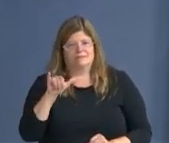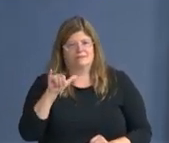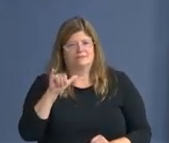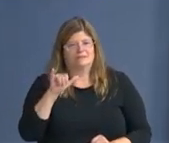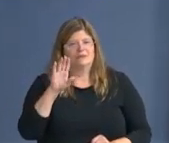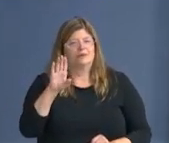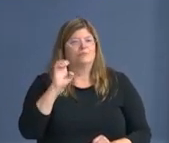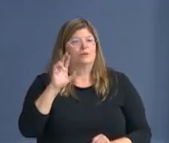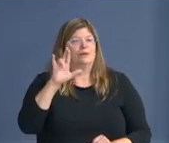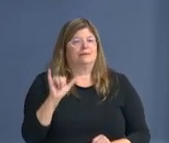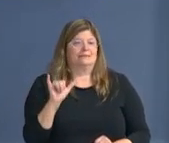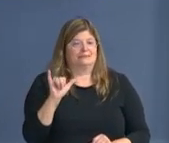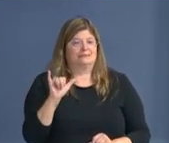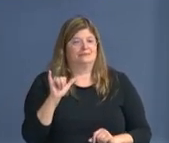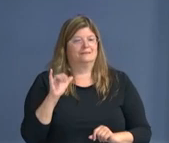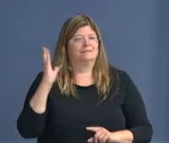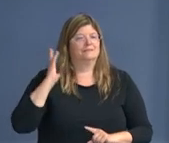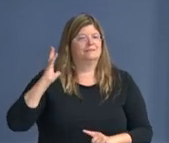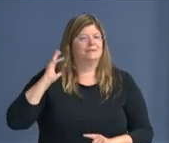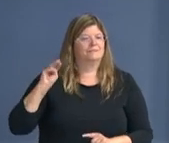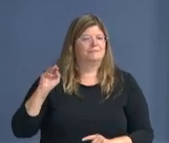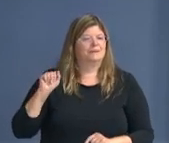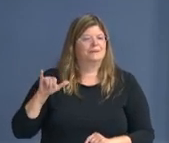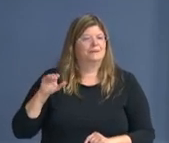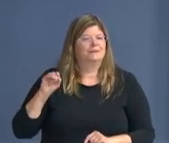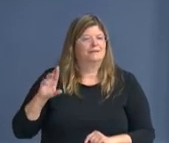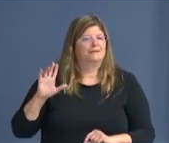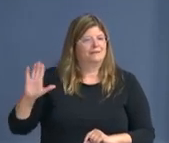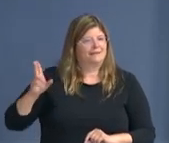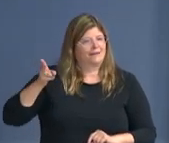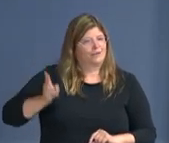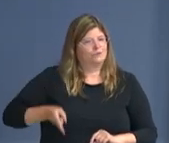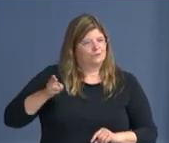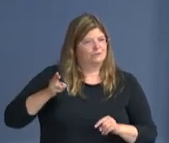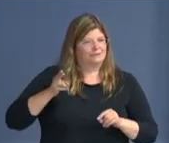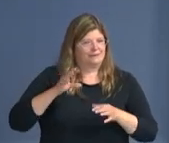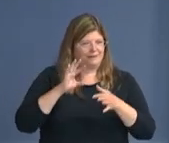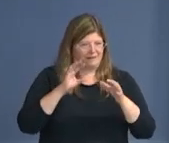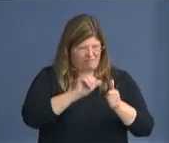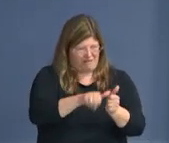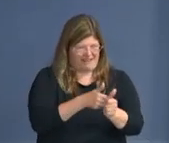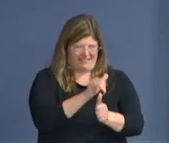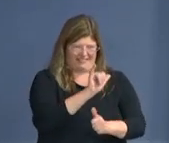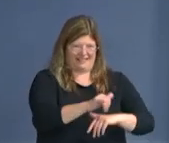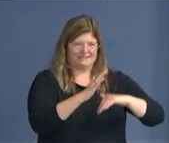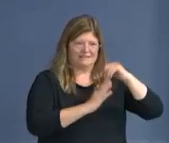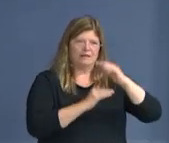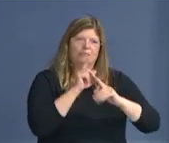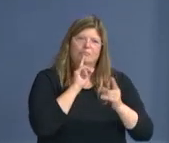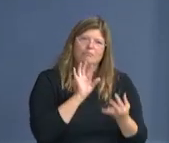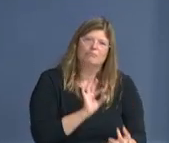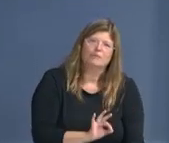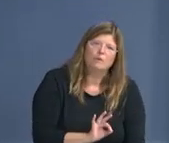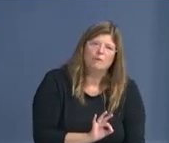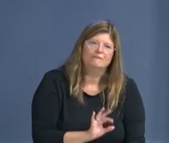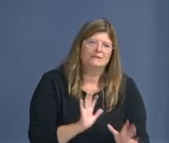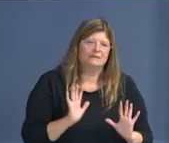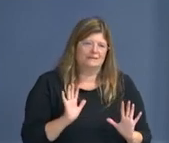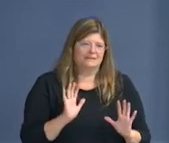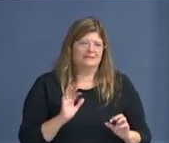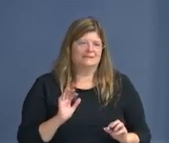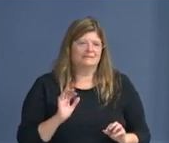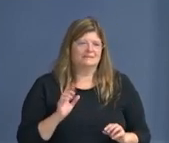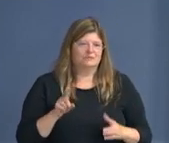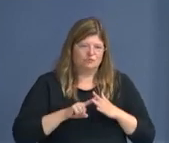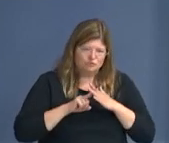it came to be, I'll tell you one day. But he was, um, very proud. And that building, uh, started, in many ways,